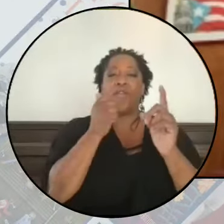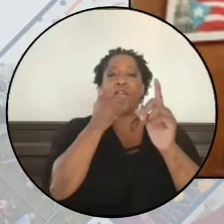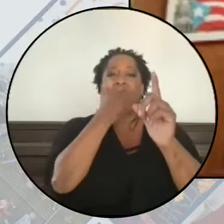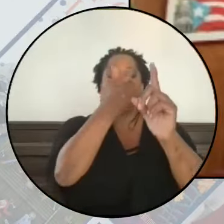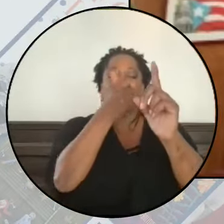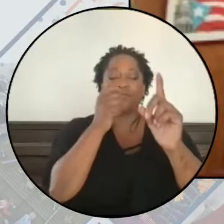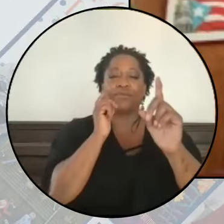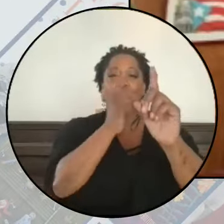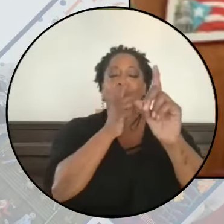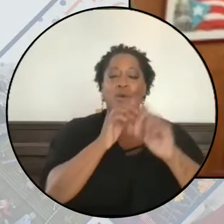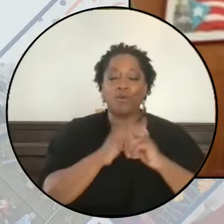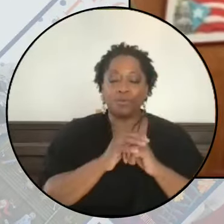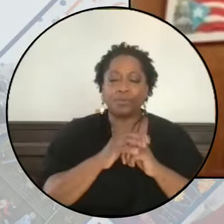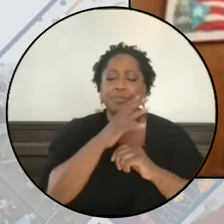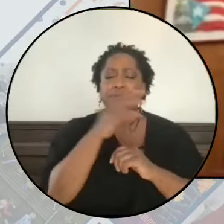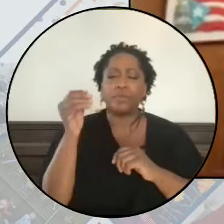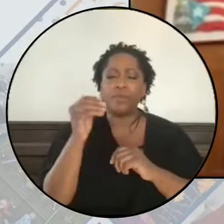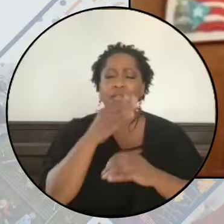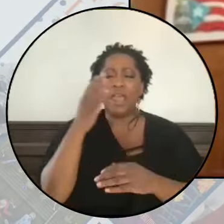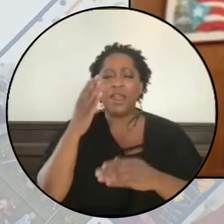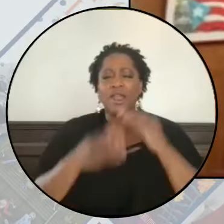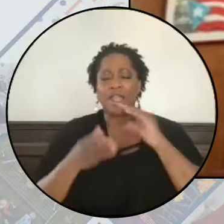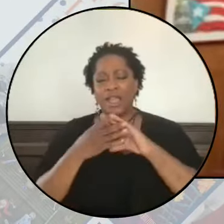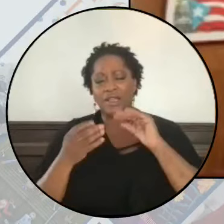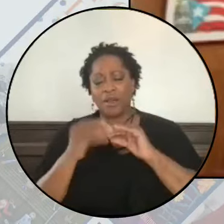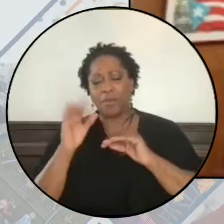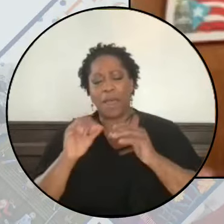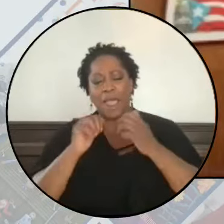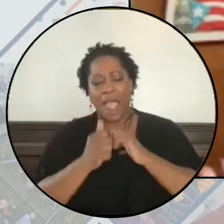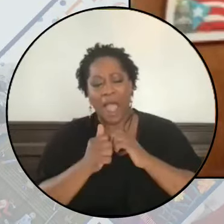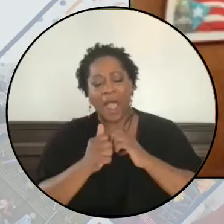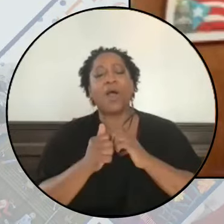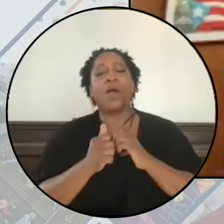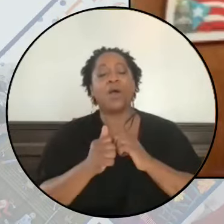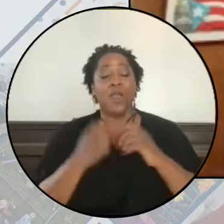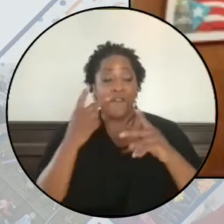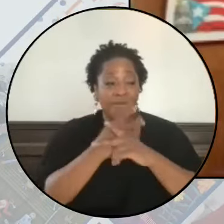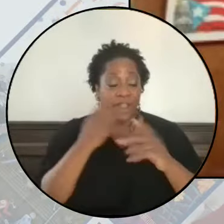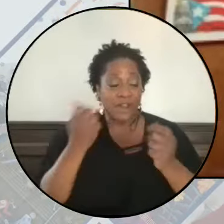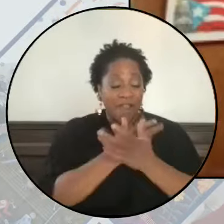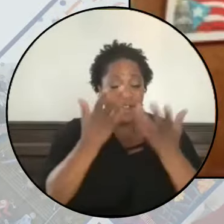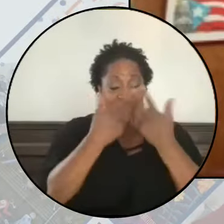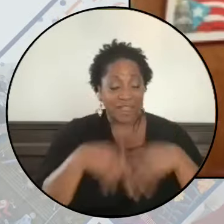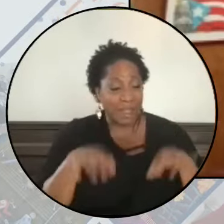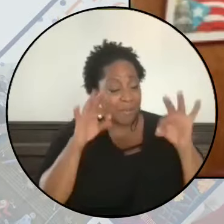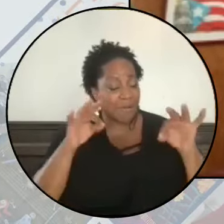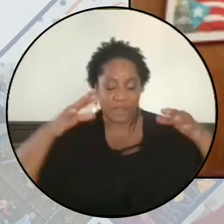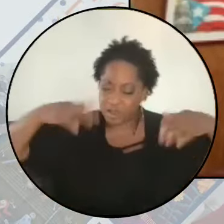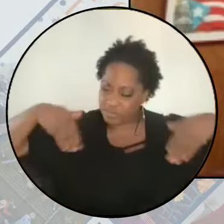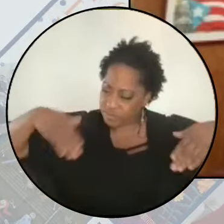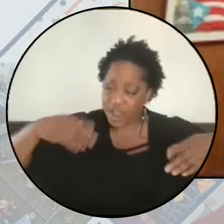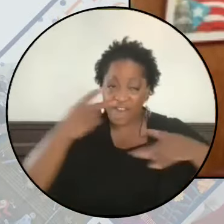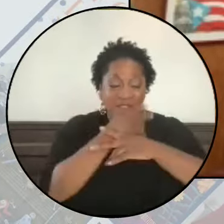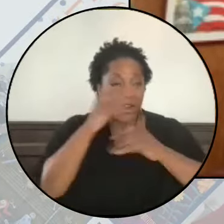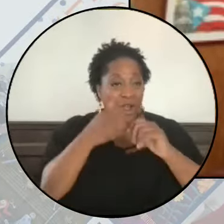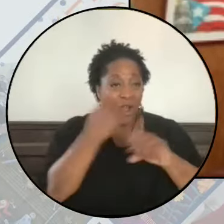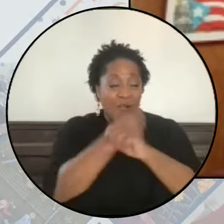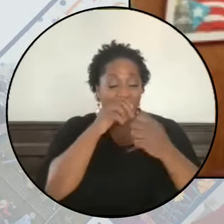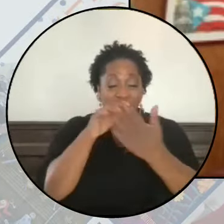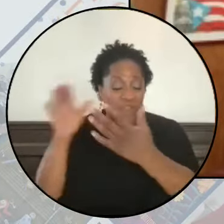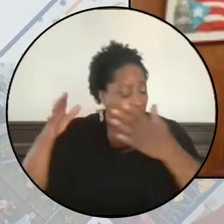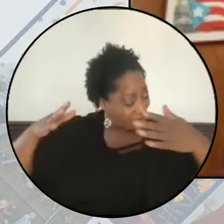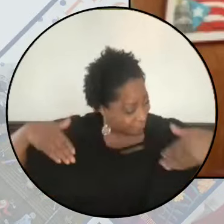end. And I'll end by just saying that we don't have it all figured out. We haven't figured out all our strategies,